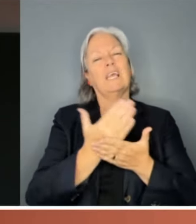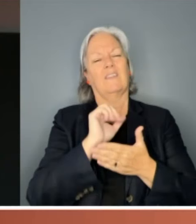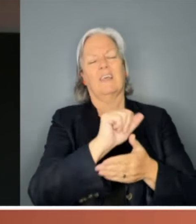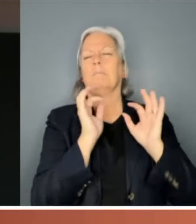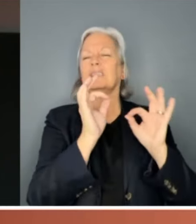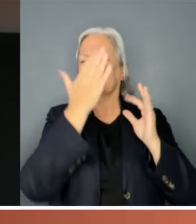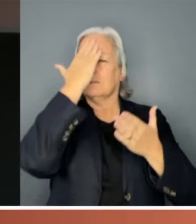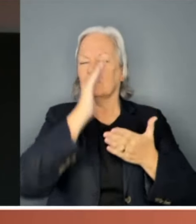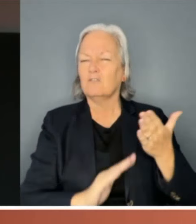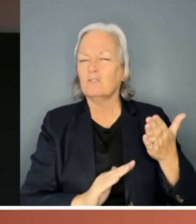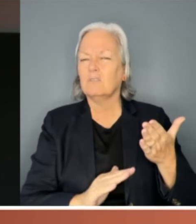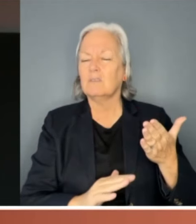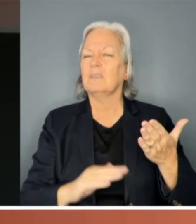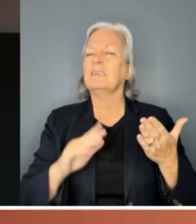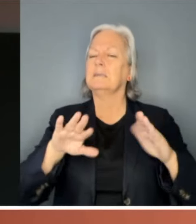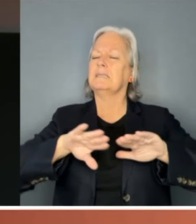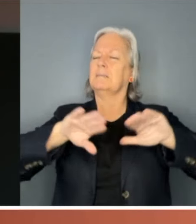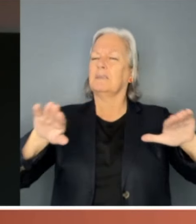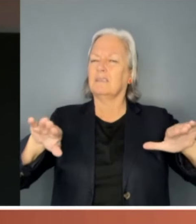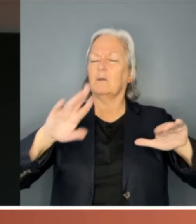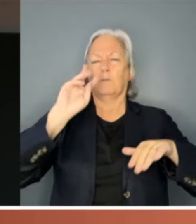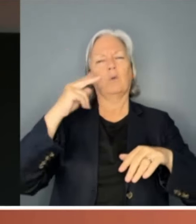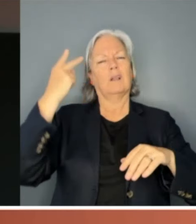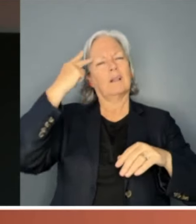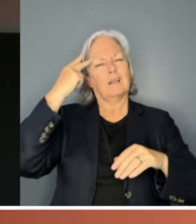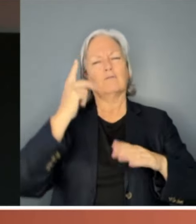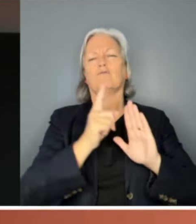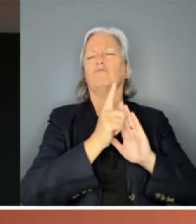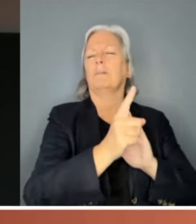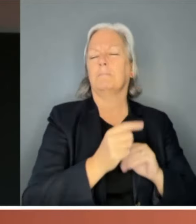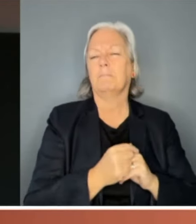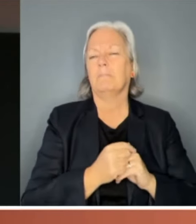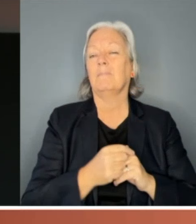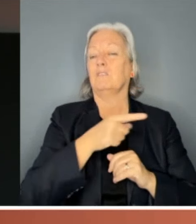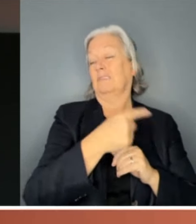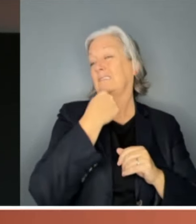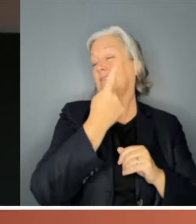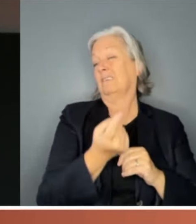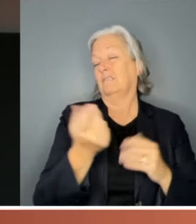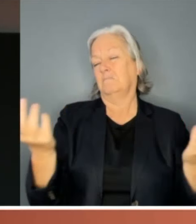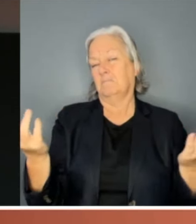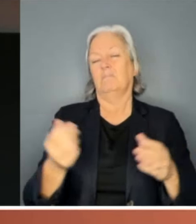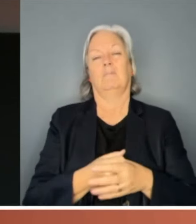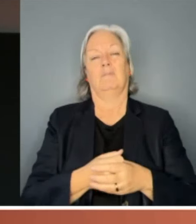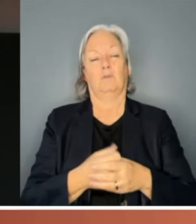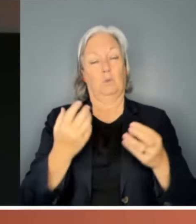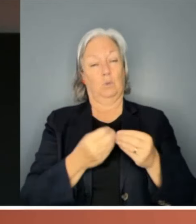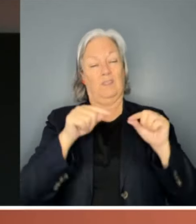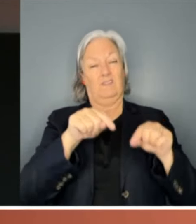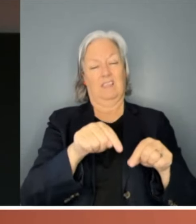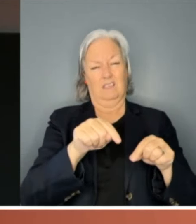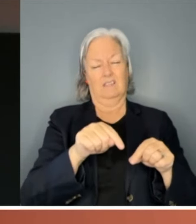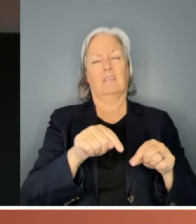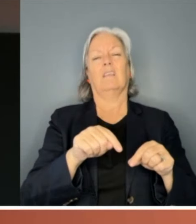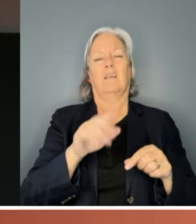deserved separate political representation. She said, The whole point of the vote was to bring a new element into